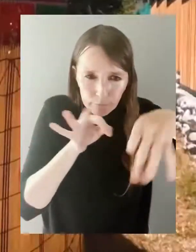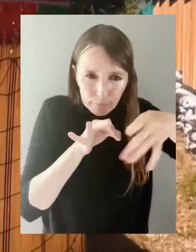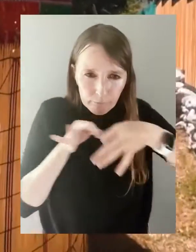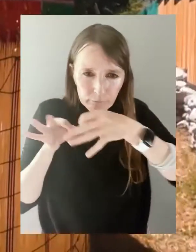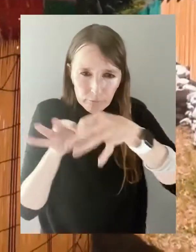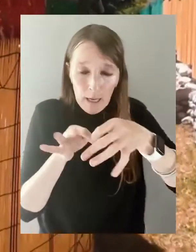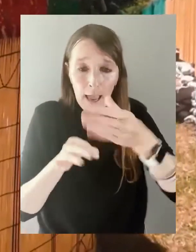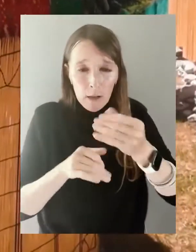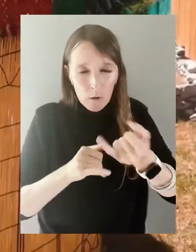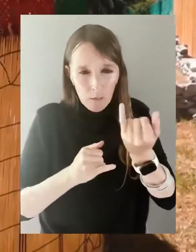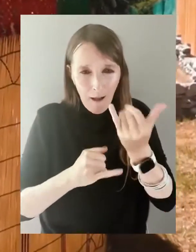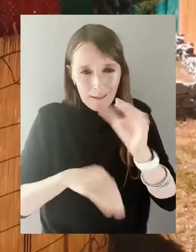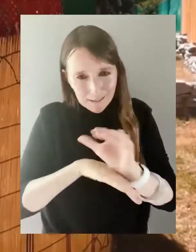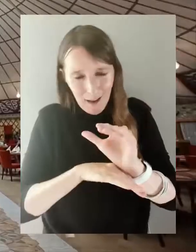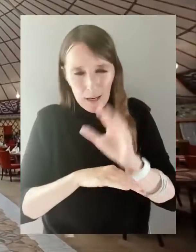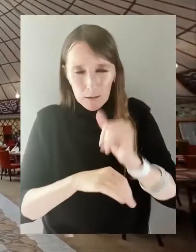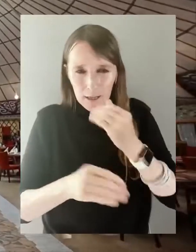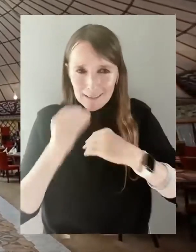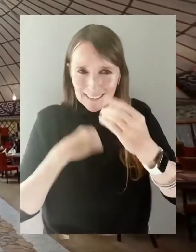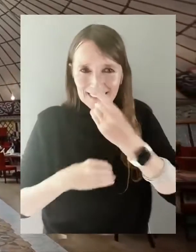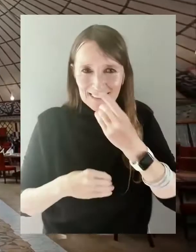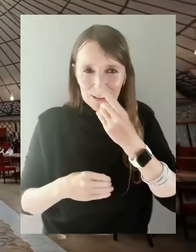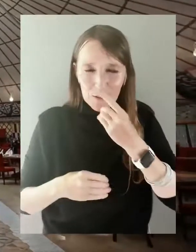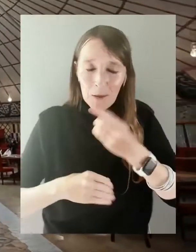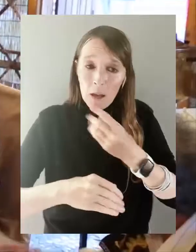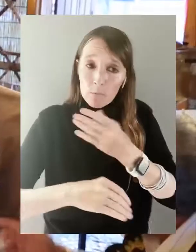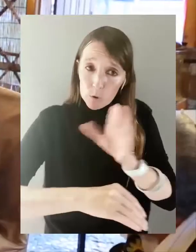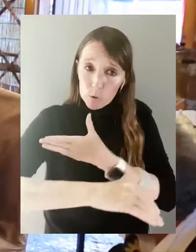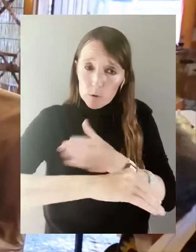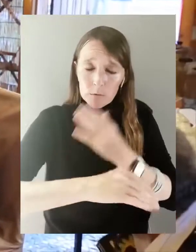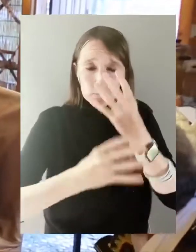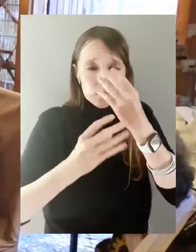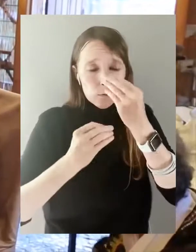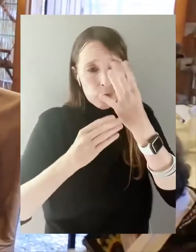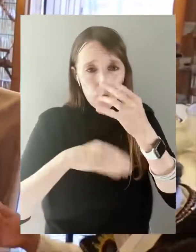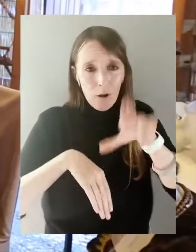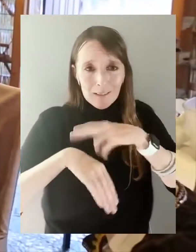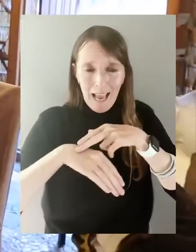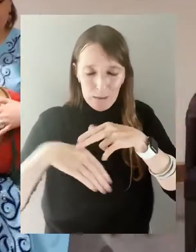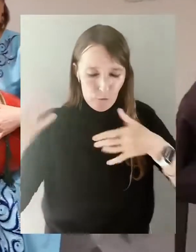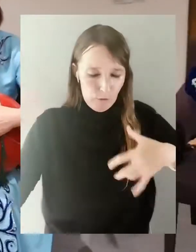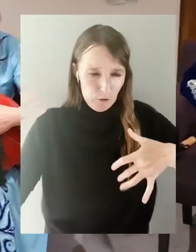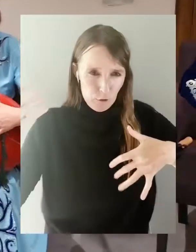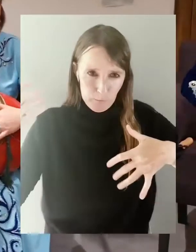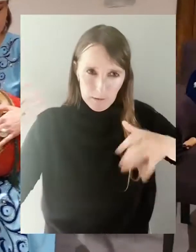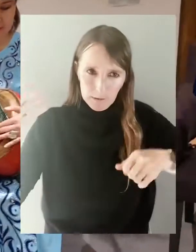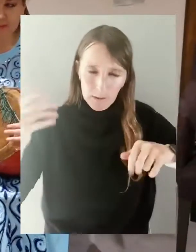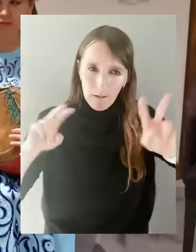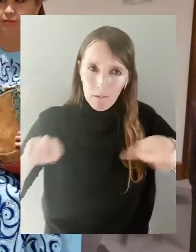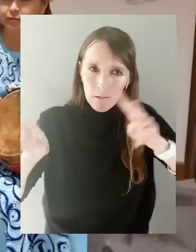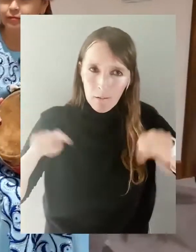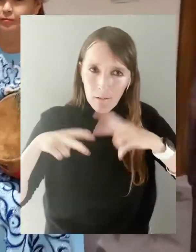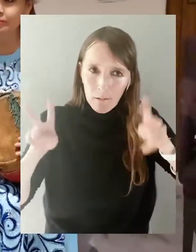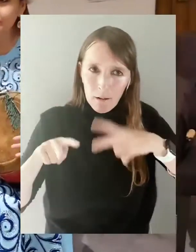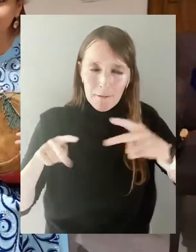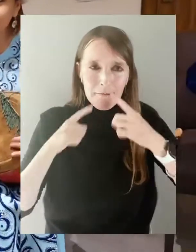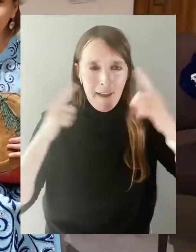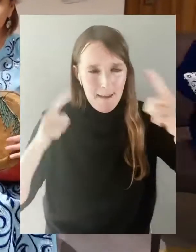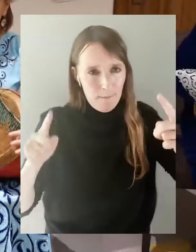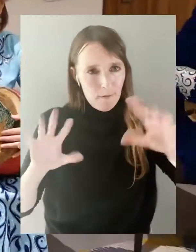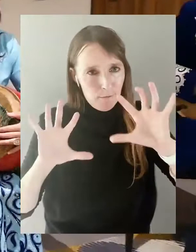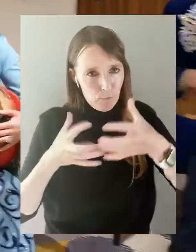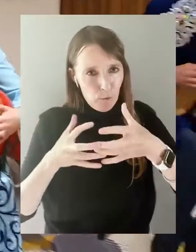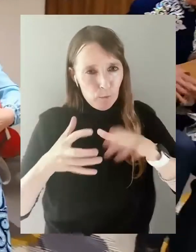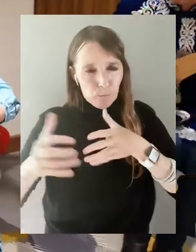the yurts are produced. During your farewell dinner, you can enjoy marvelous Kyrgyz melodies produced with national